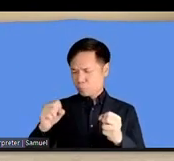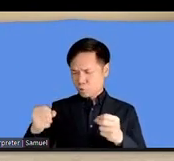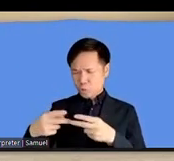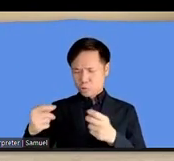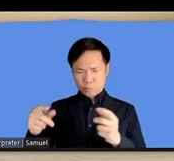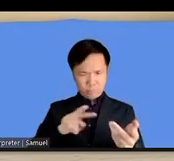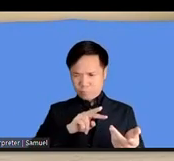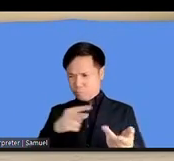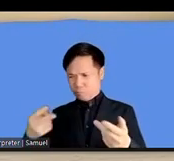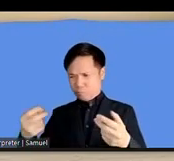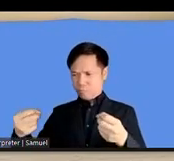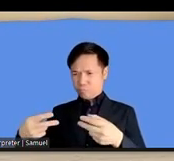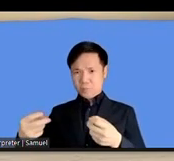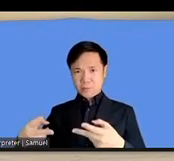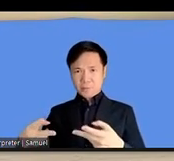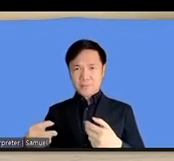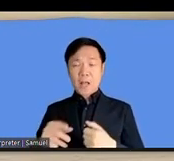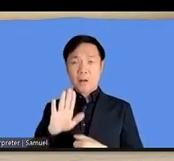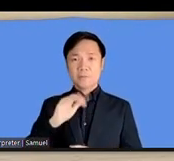Oh, okay, sorry.